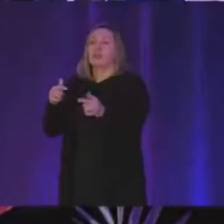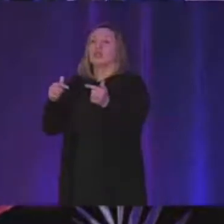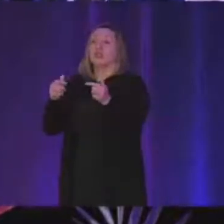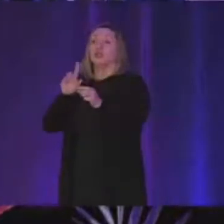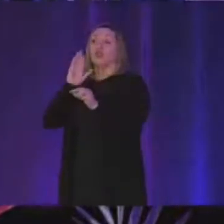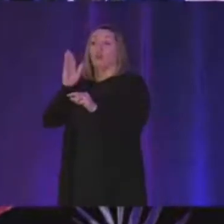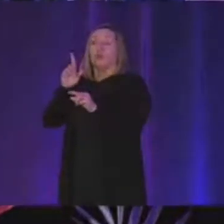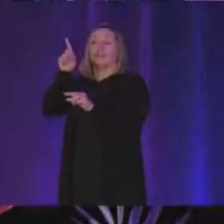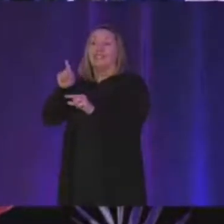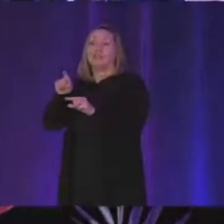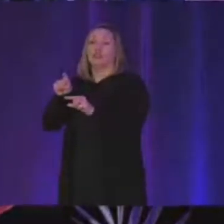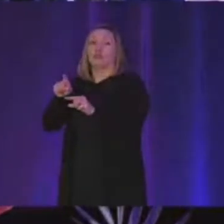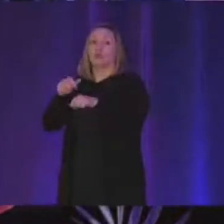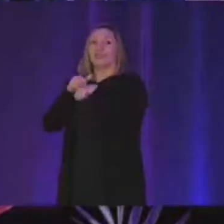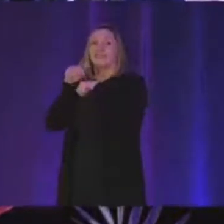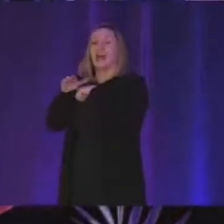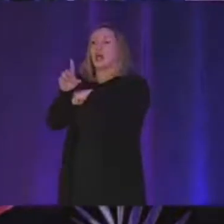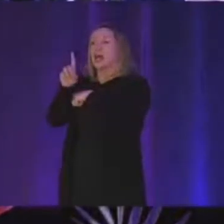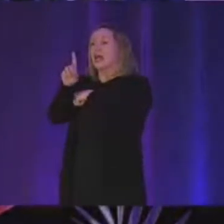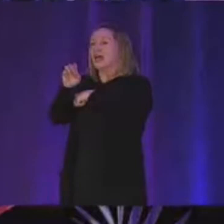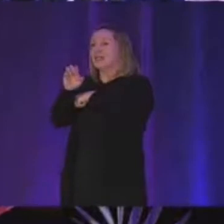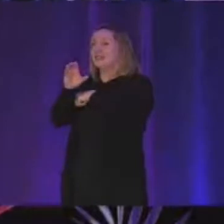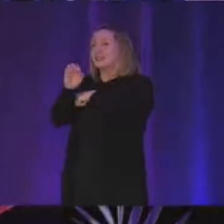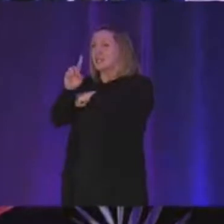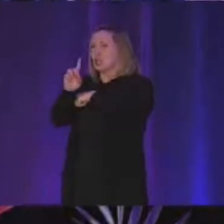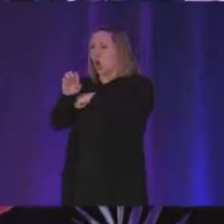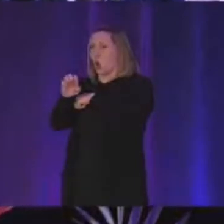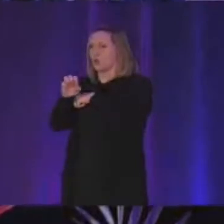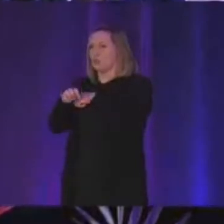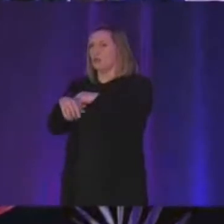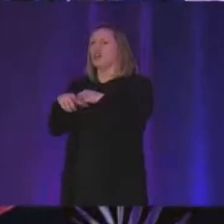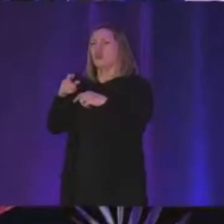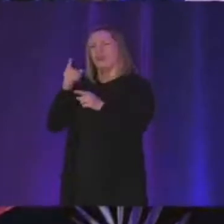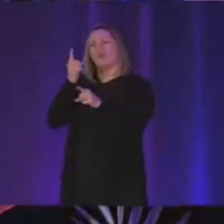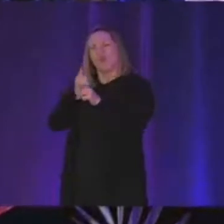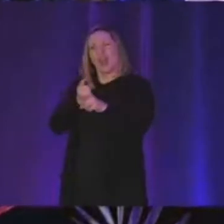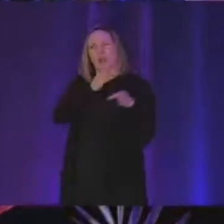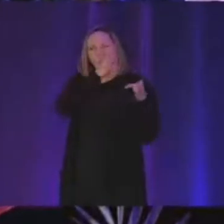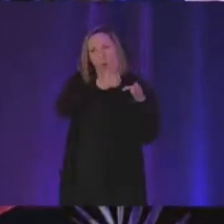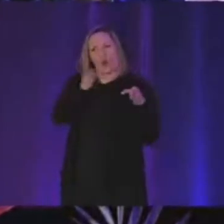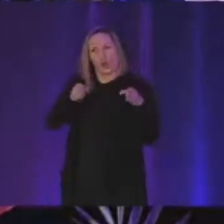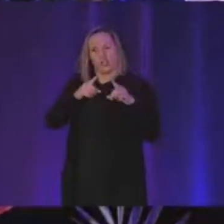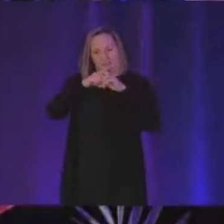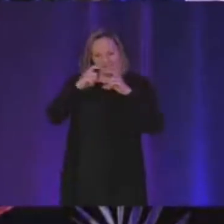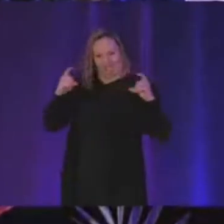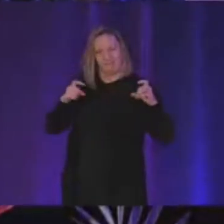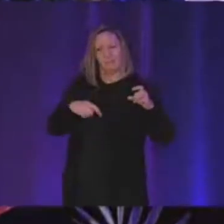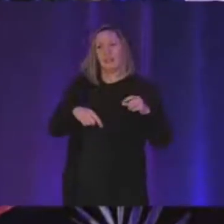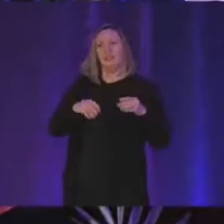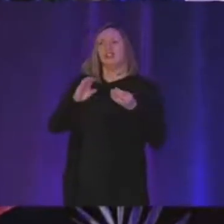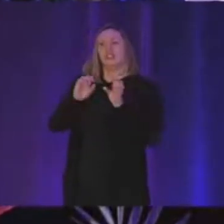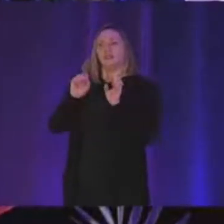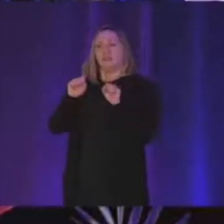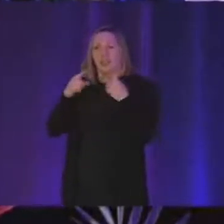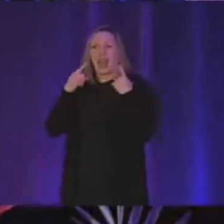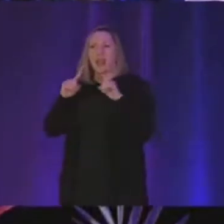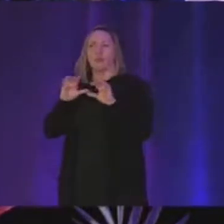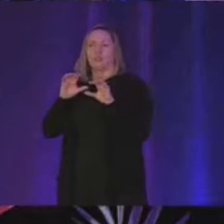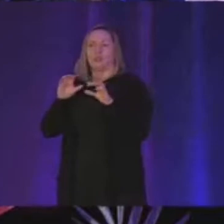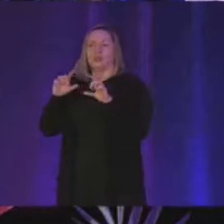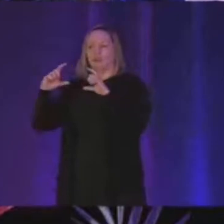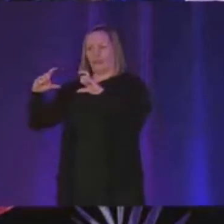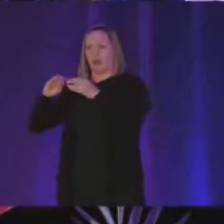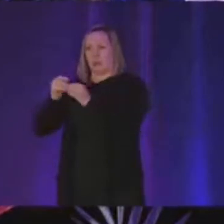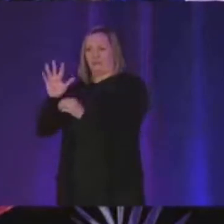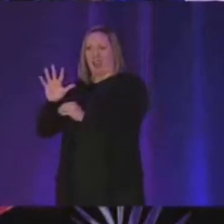you're going to need to send to the decoder all of those frames like in the right order you know to be able to decode like five number um uh frame